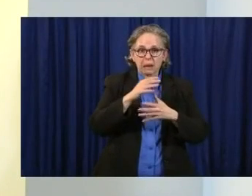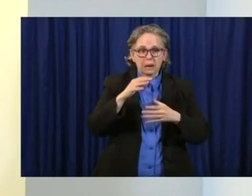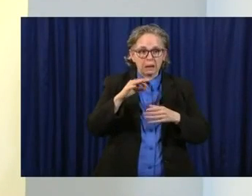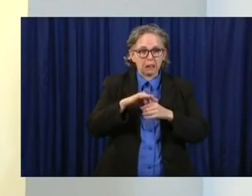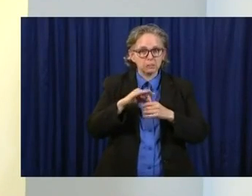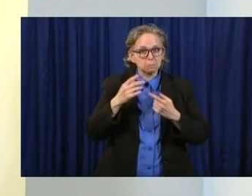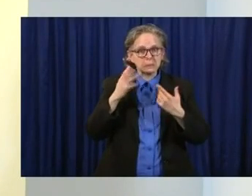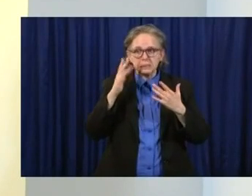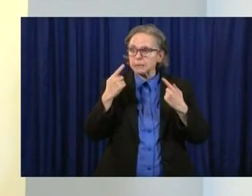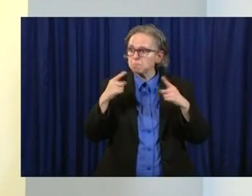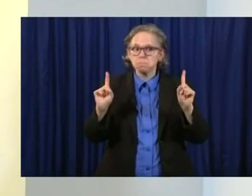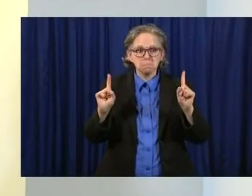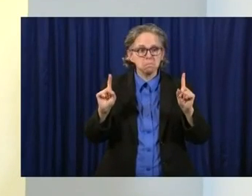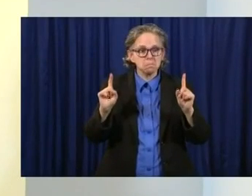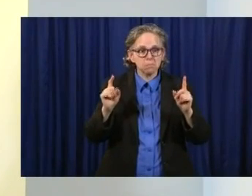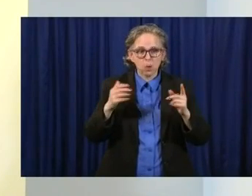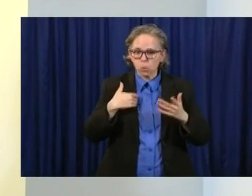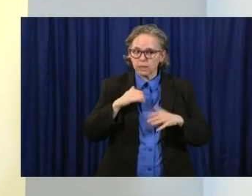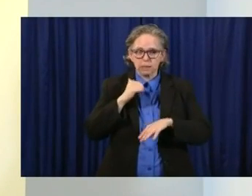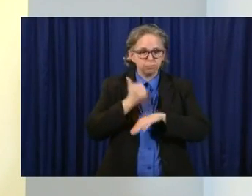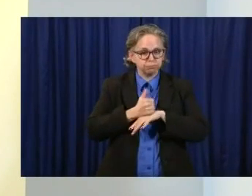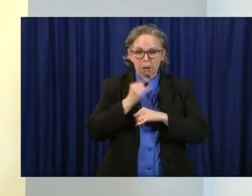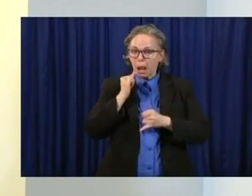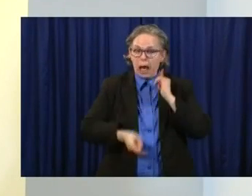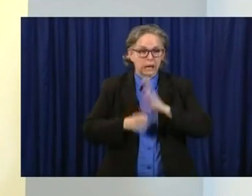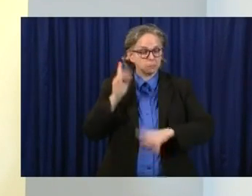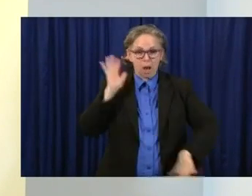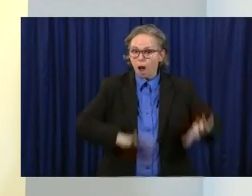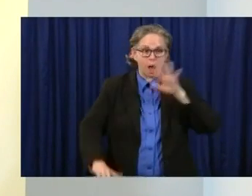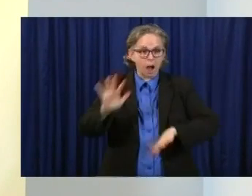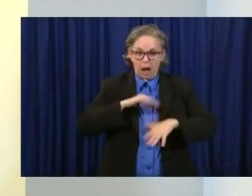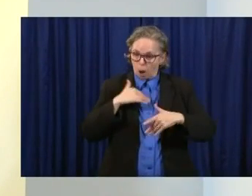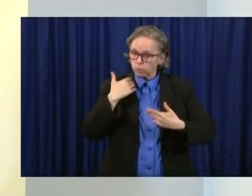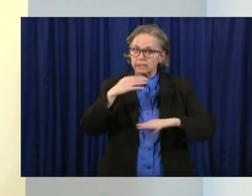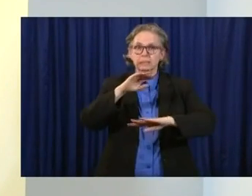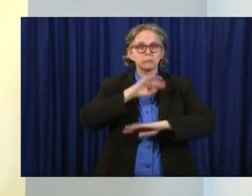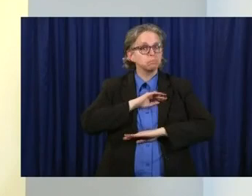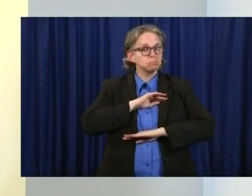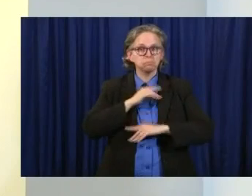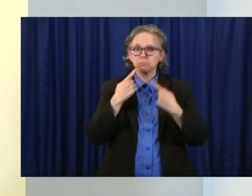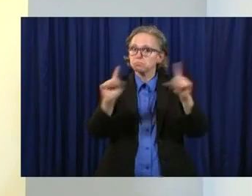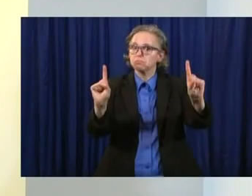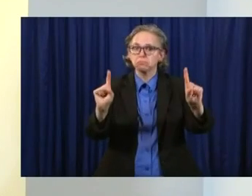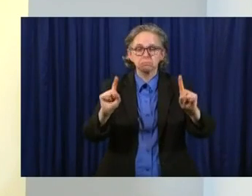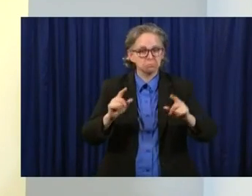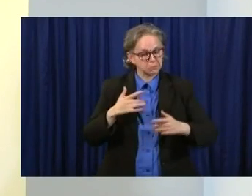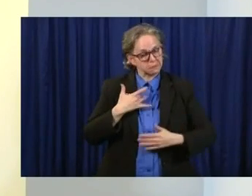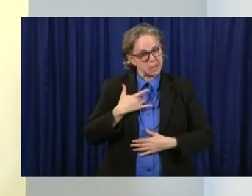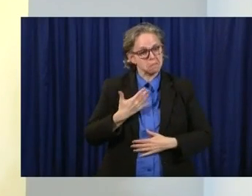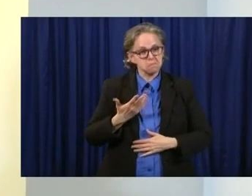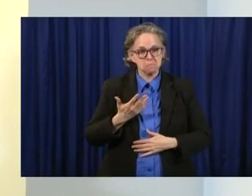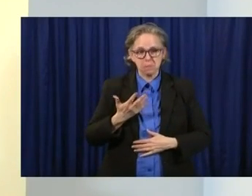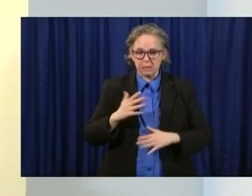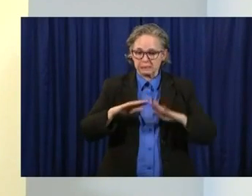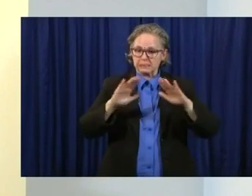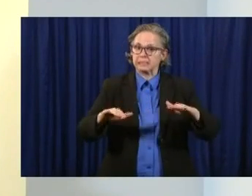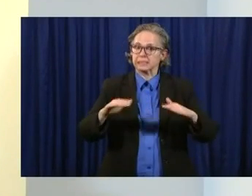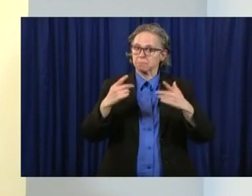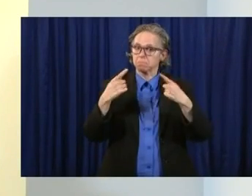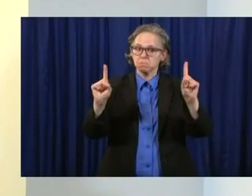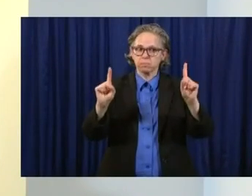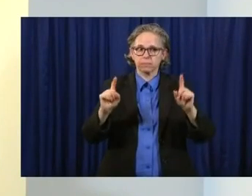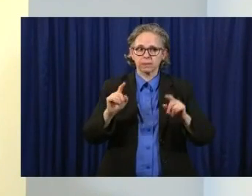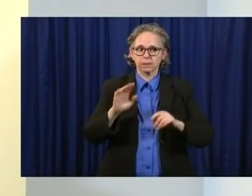creating on the run. And for the most part, that system worked. Fortunately, in